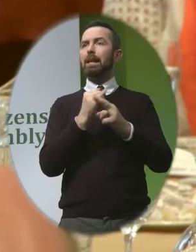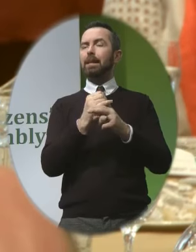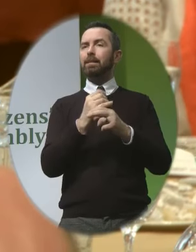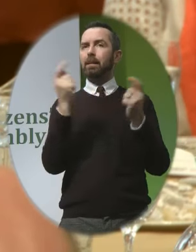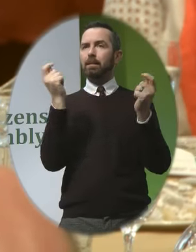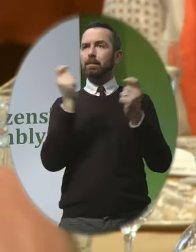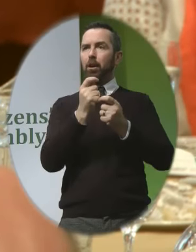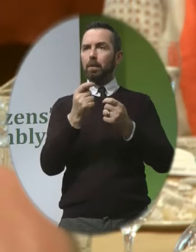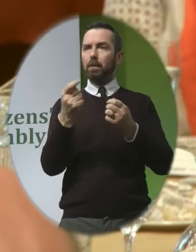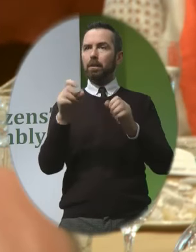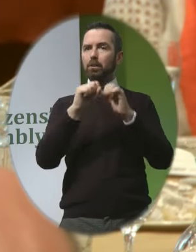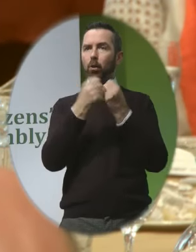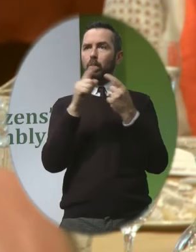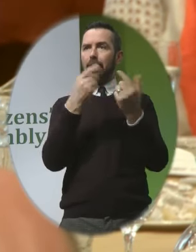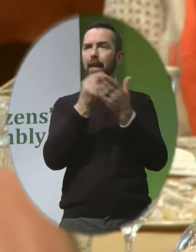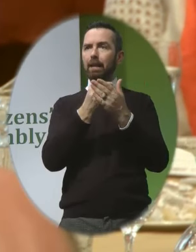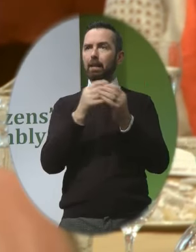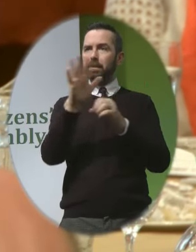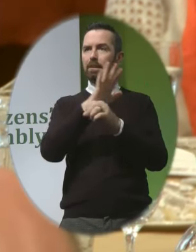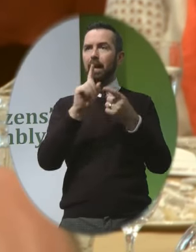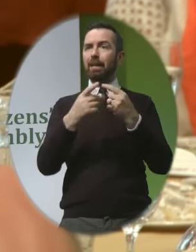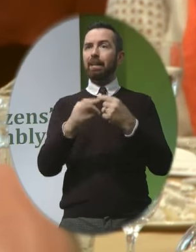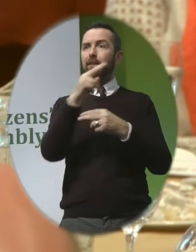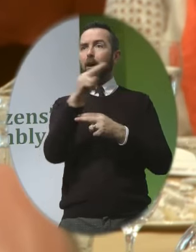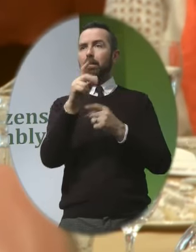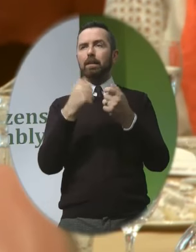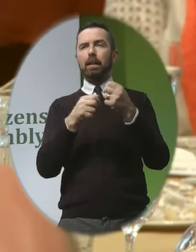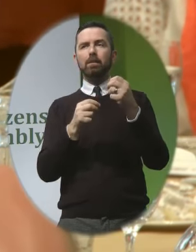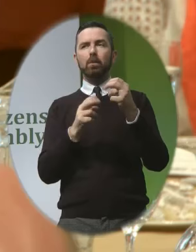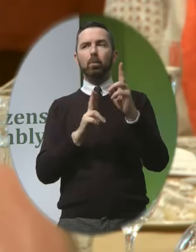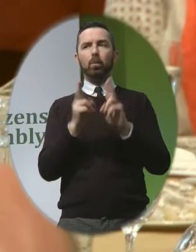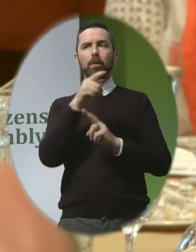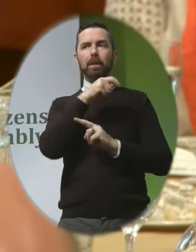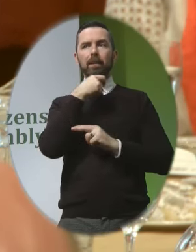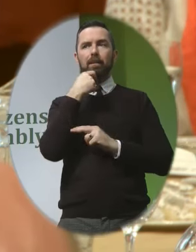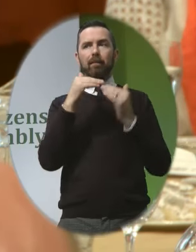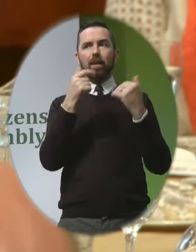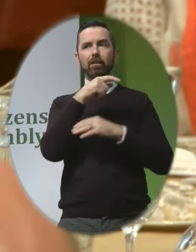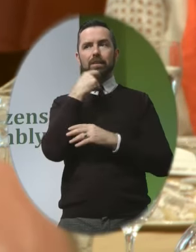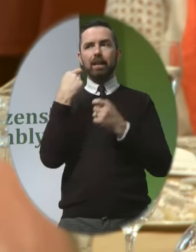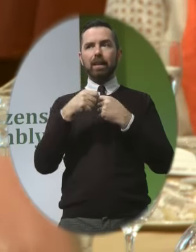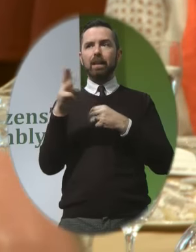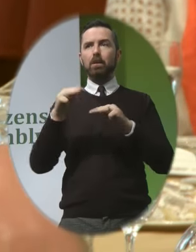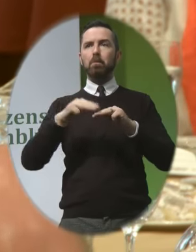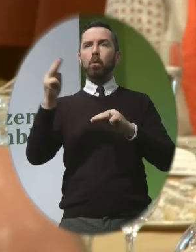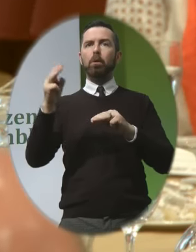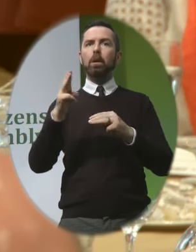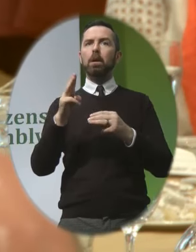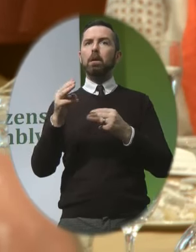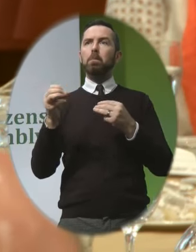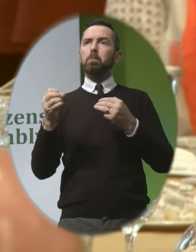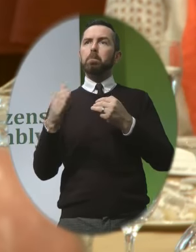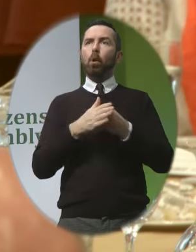social and economic circumstances And if they don't Would it not be fair to say That you're more of a pro-birth organisation Than a pro-life